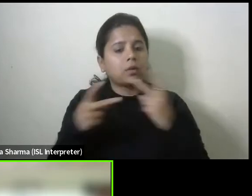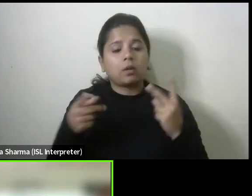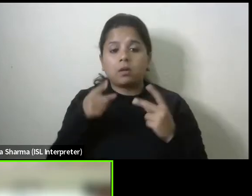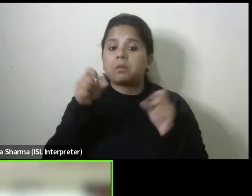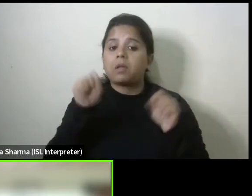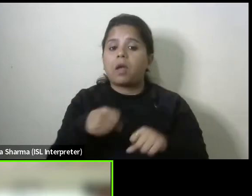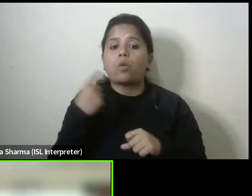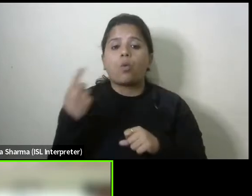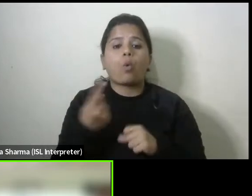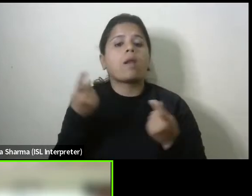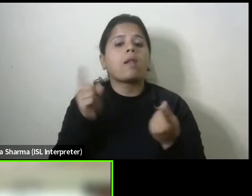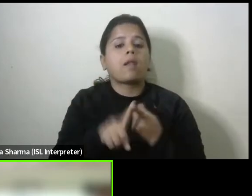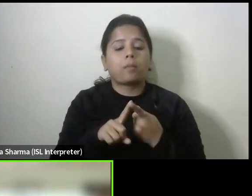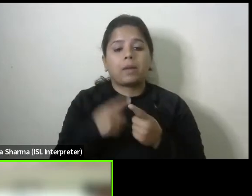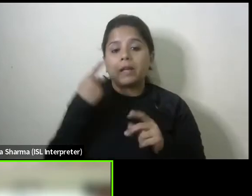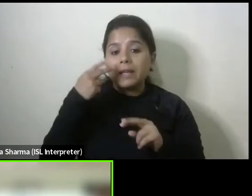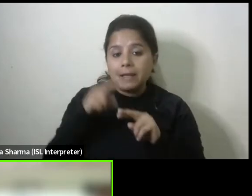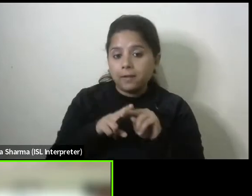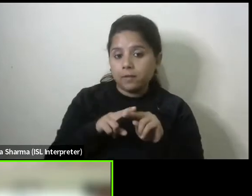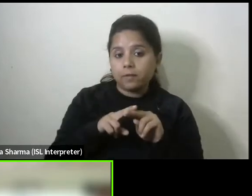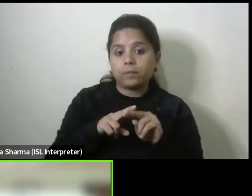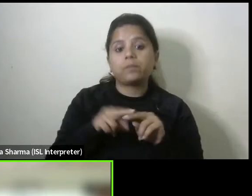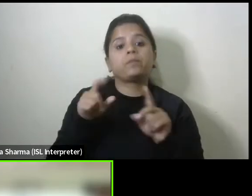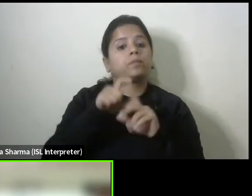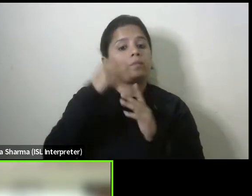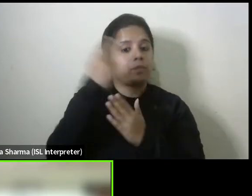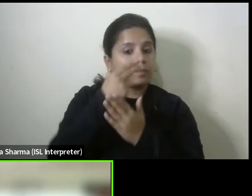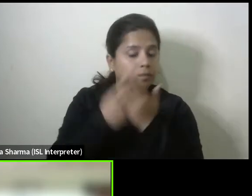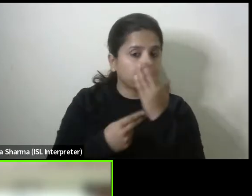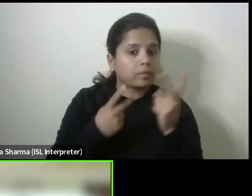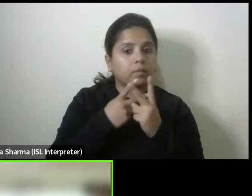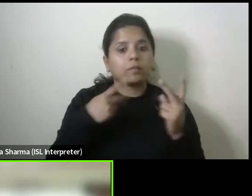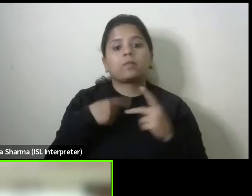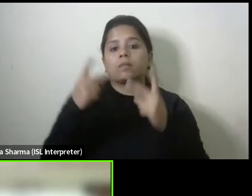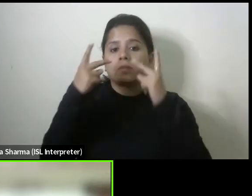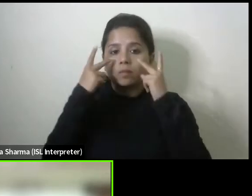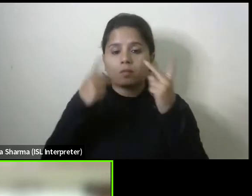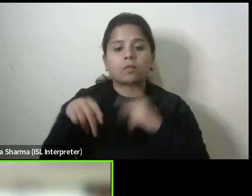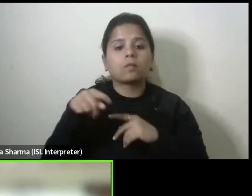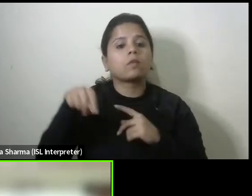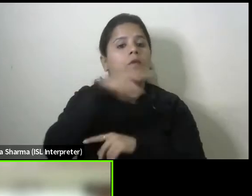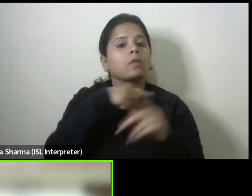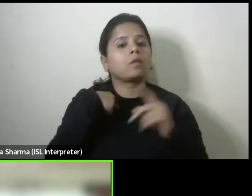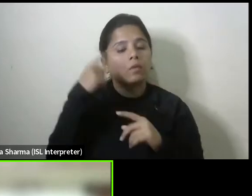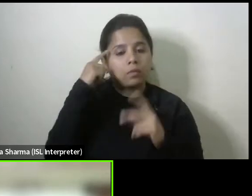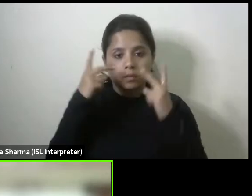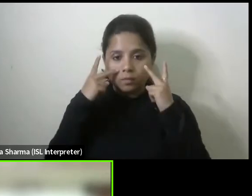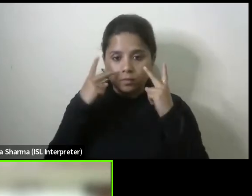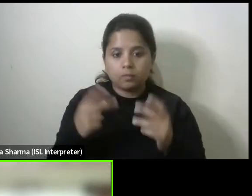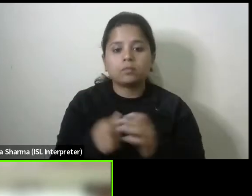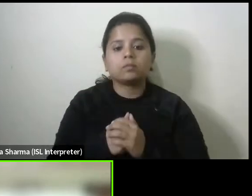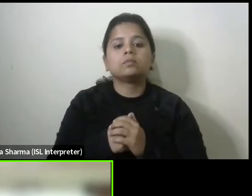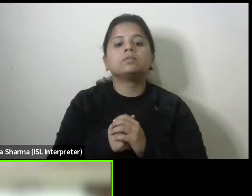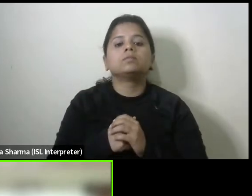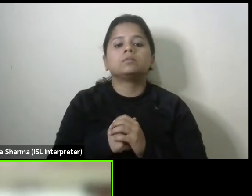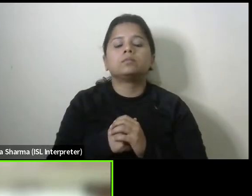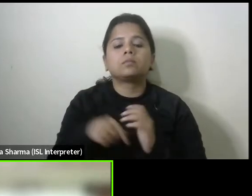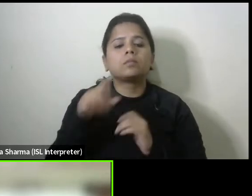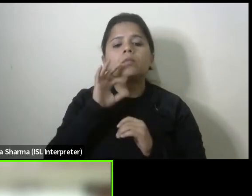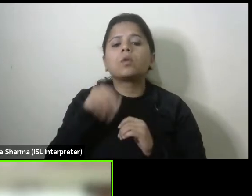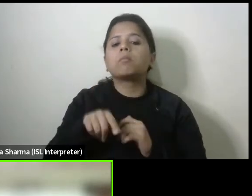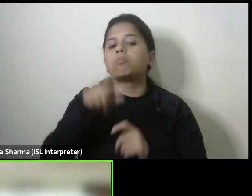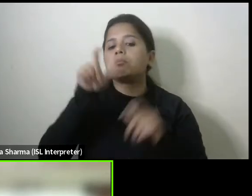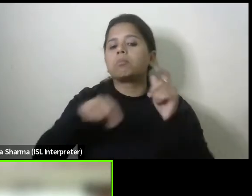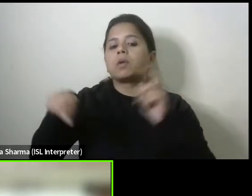happen if in the in in our design discussions we really look at okay what is what are the local solutions that people